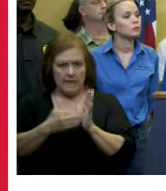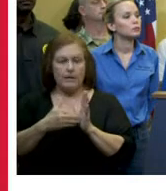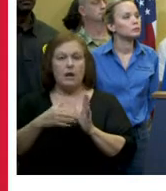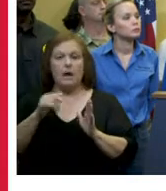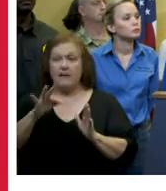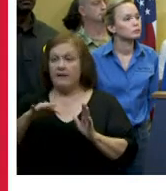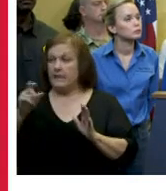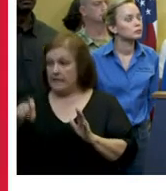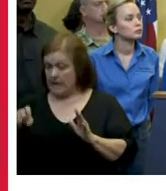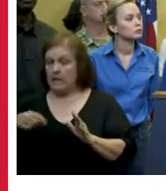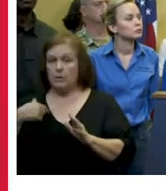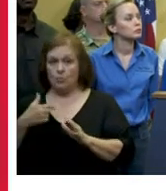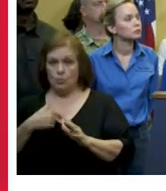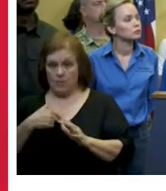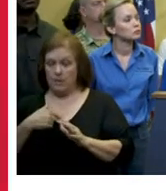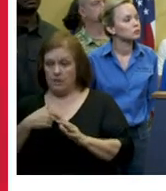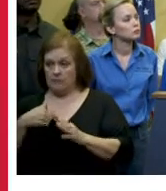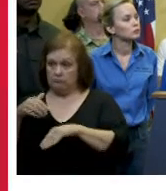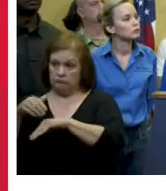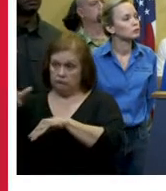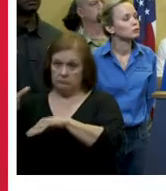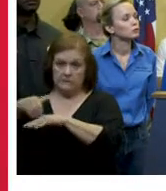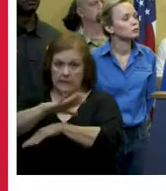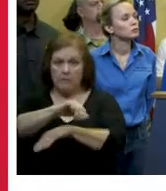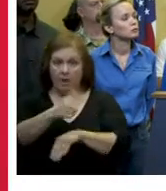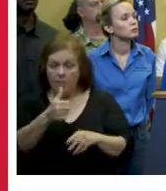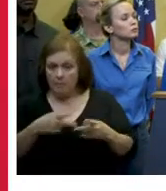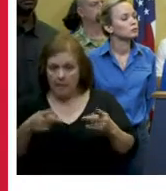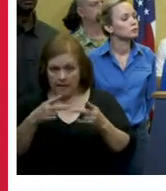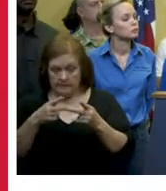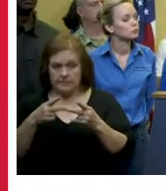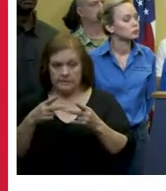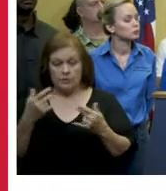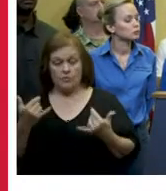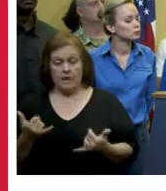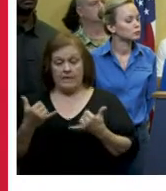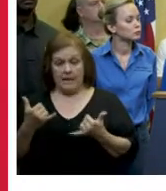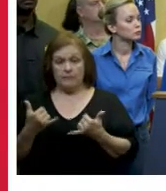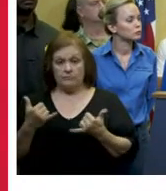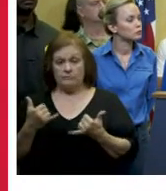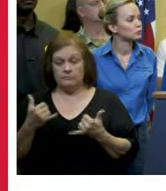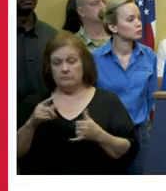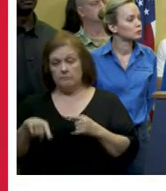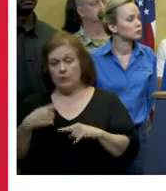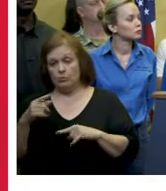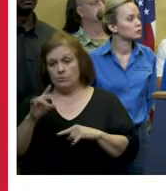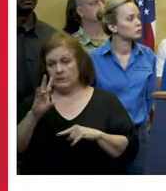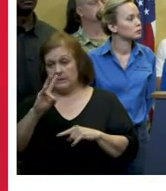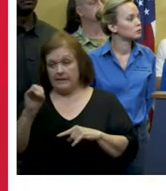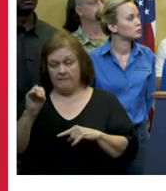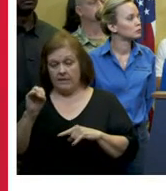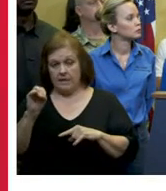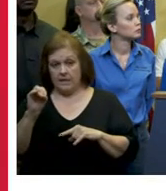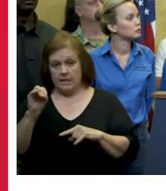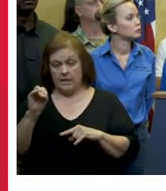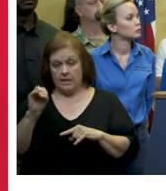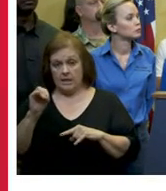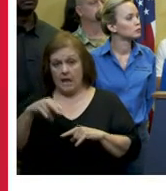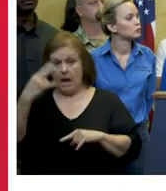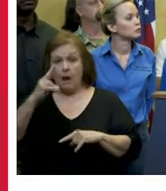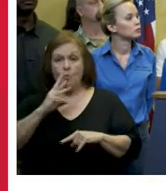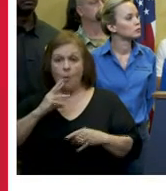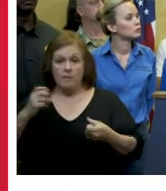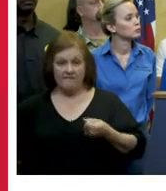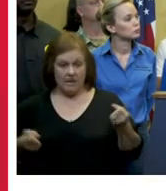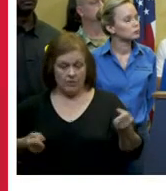as necessary just to give you an idea of what the mission sets are right now there's going to be about 70 high water uh vehicles that'll be